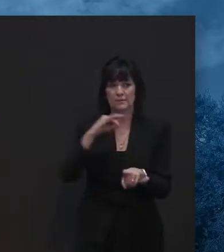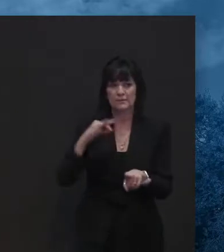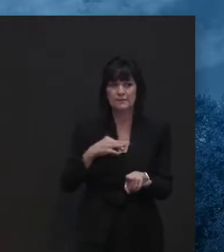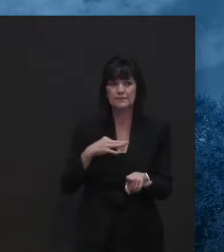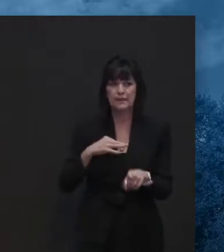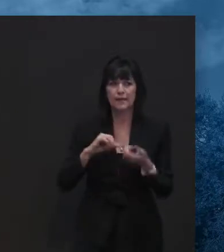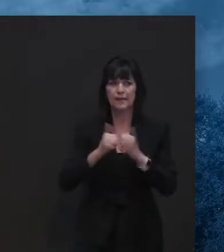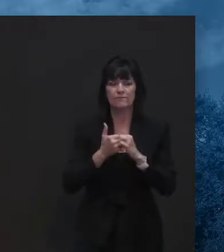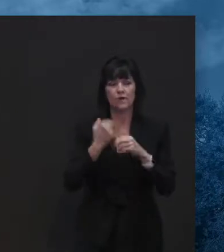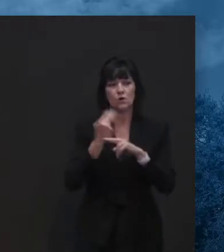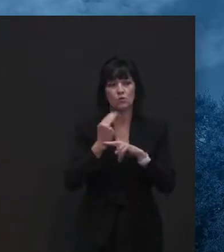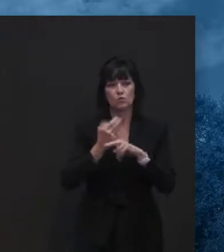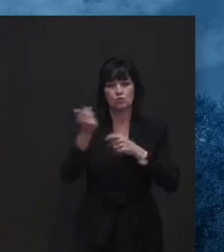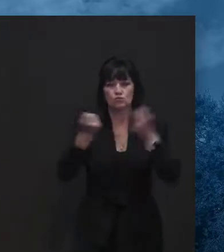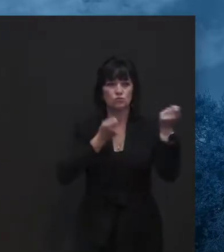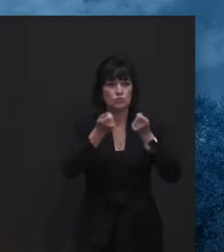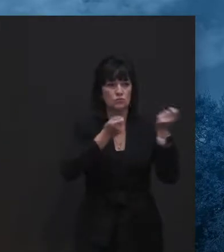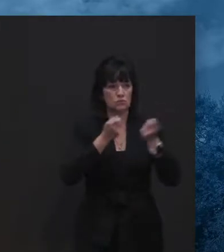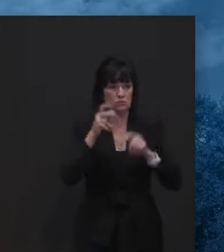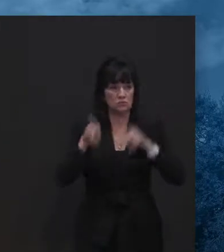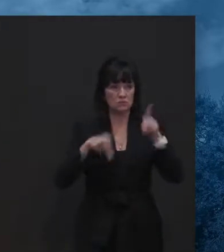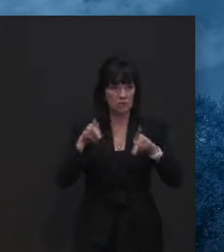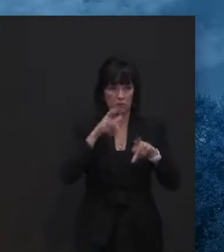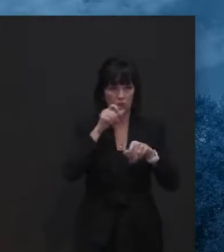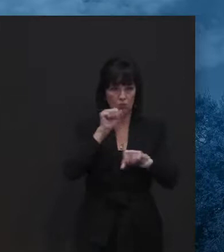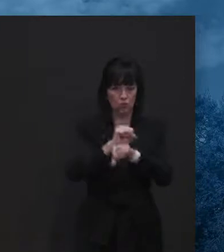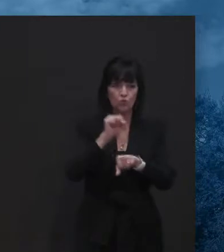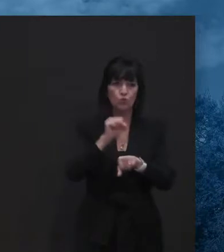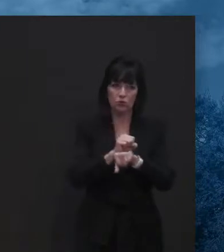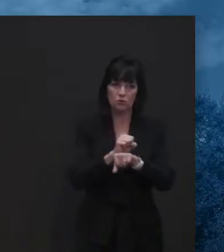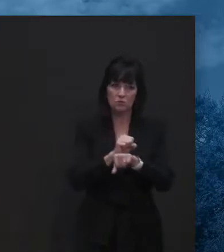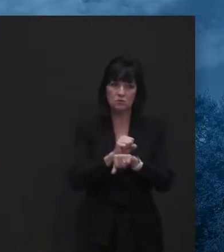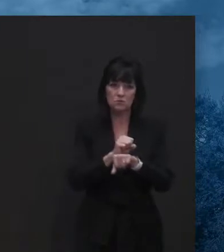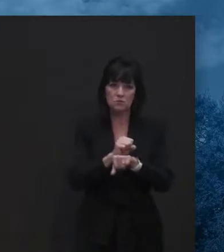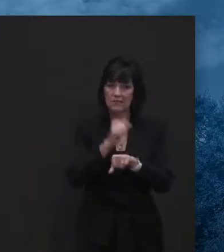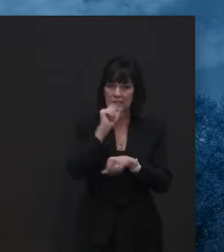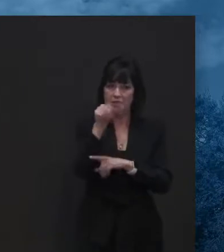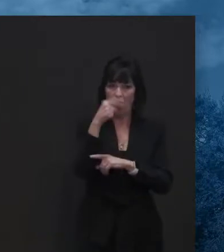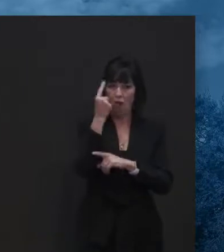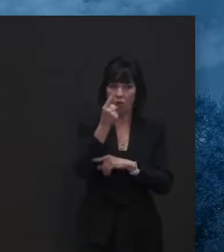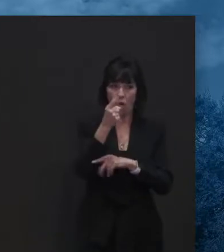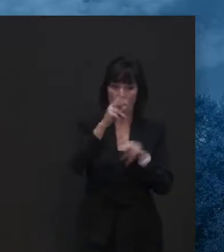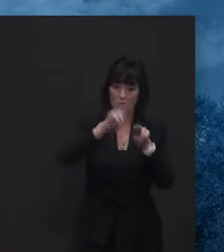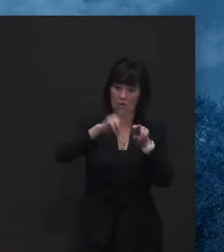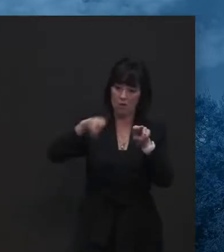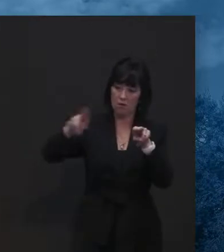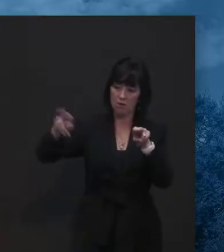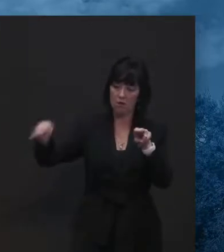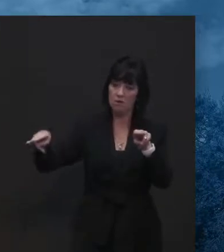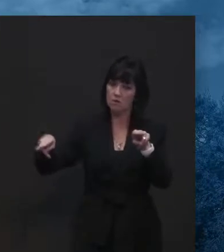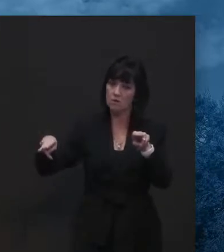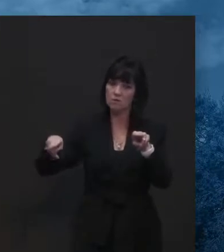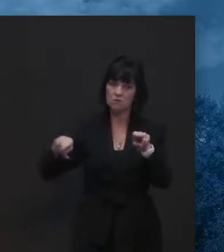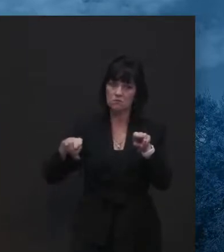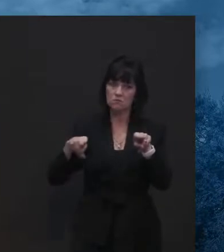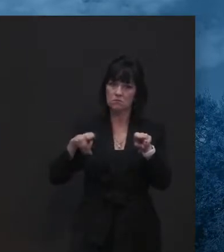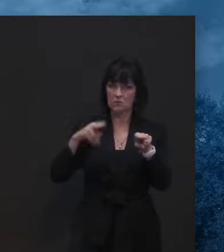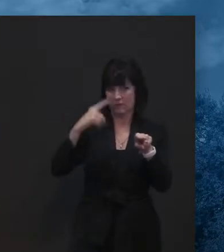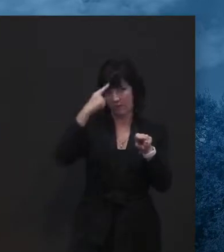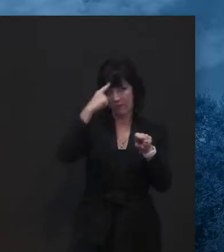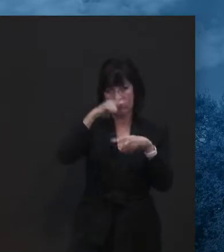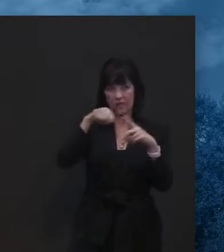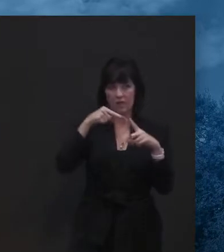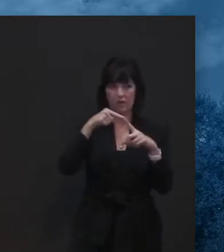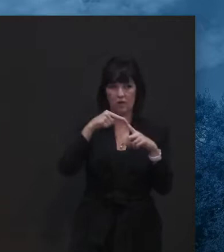we have to look at the health of the overall, uh, medical field, not just the number of beds we have available in any one place. Yeah. AJ makes a very good point. In fact,